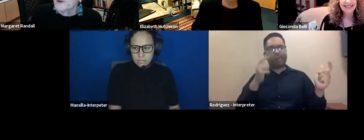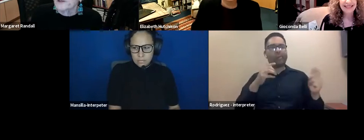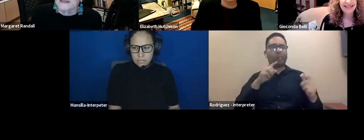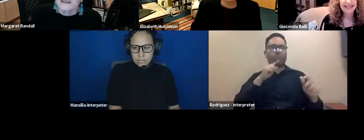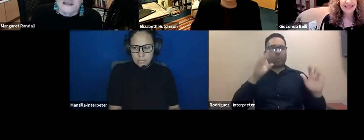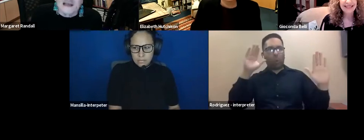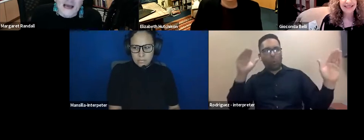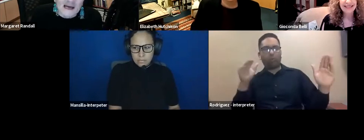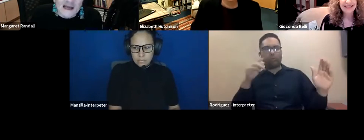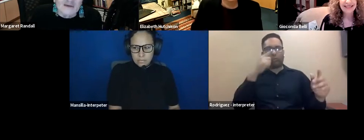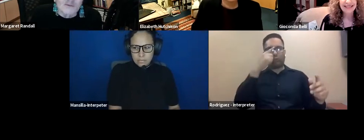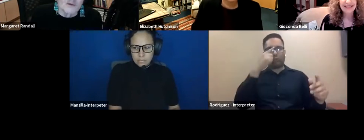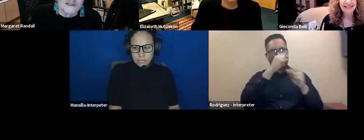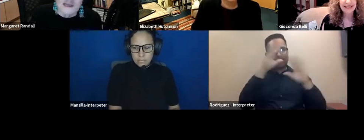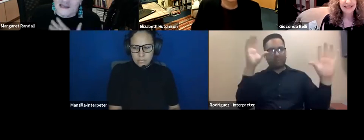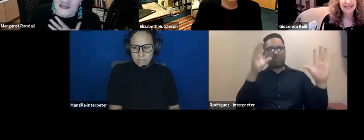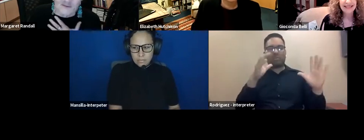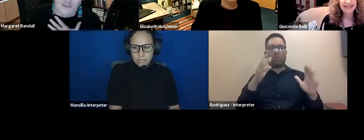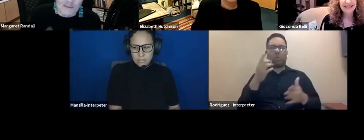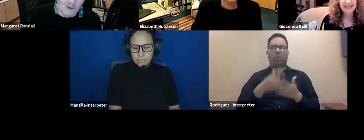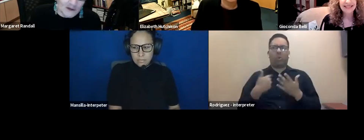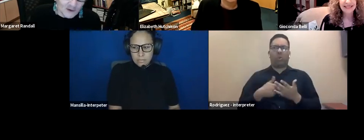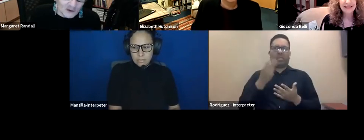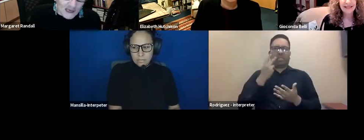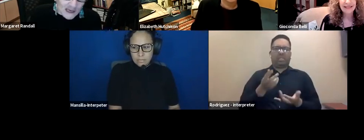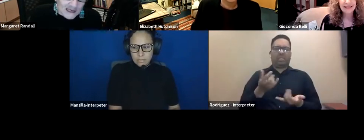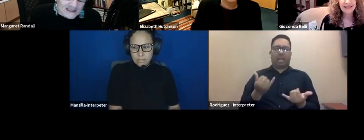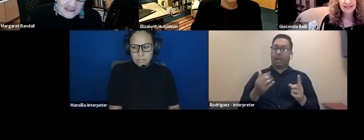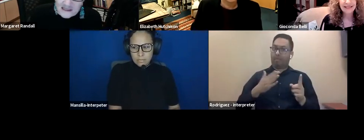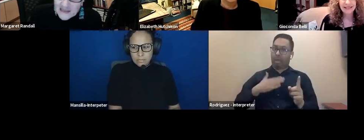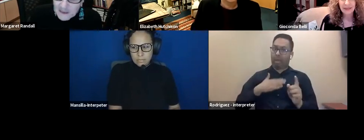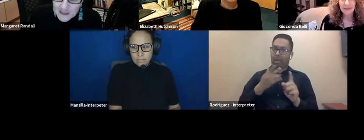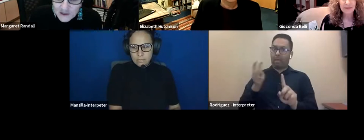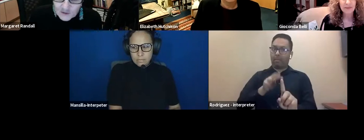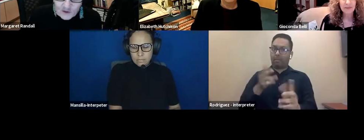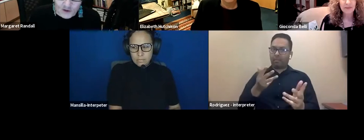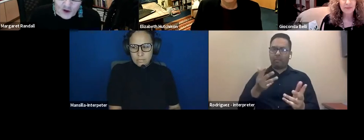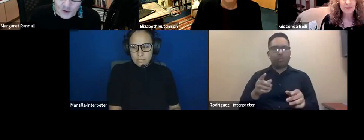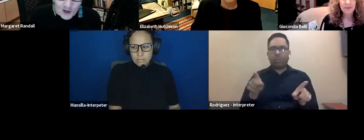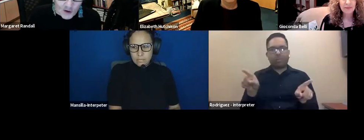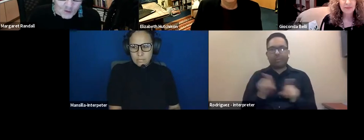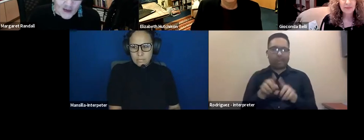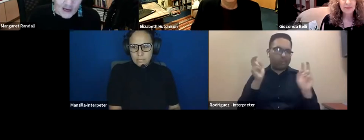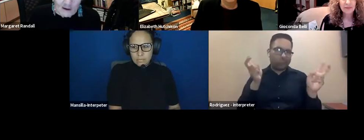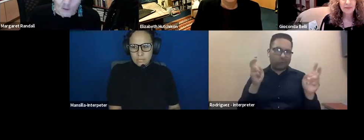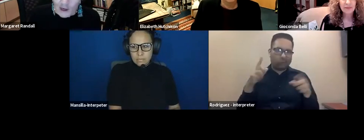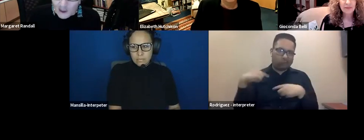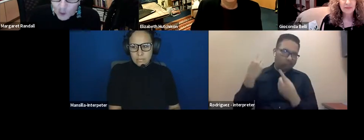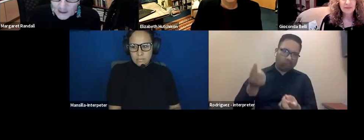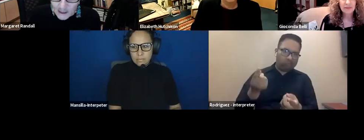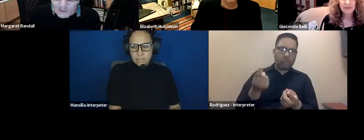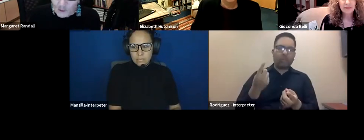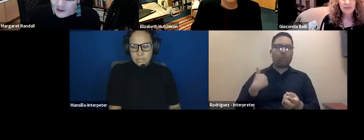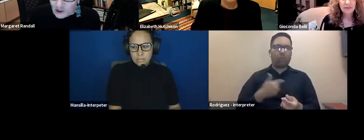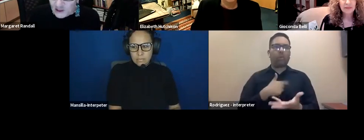dreams do you still see today? And I think what we see, at least from my point of view, is the same issues, you know, we want